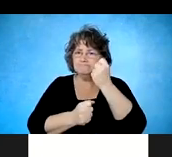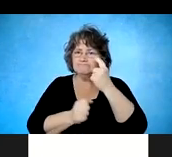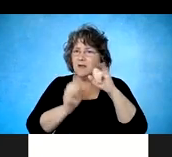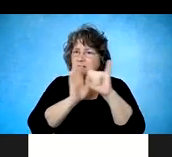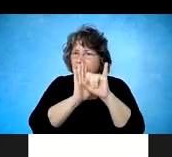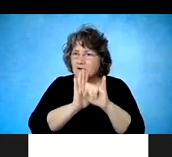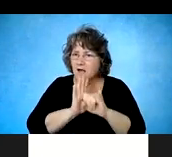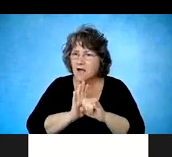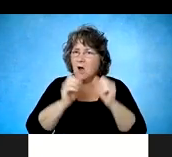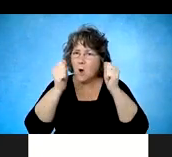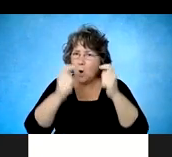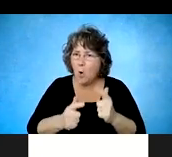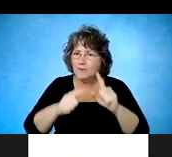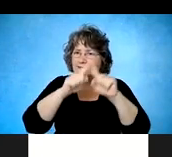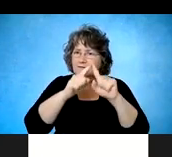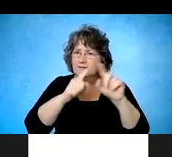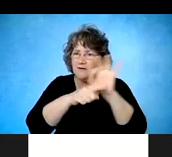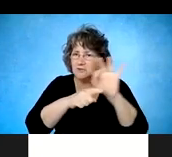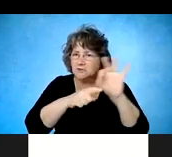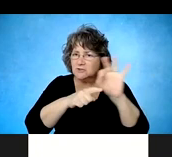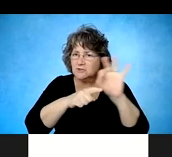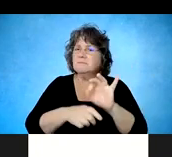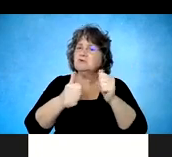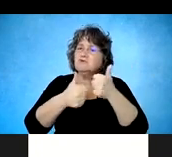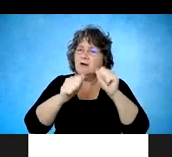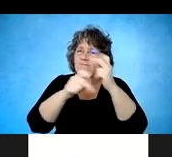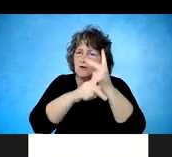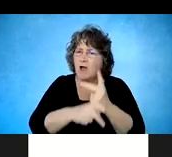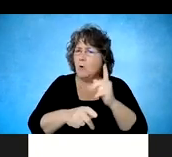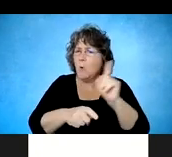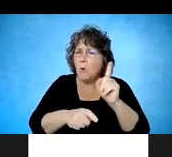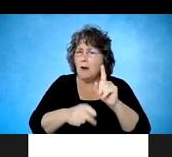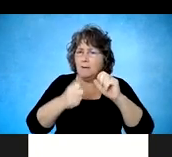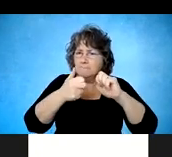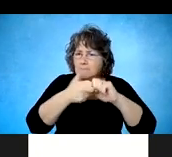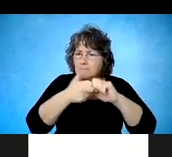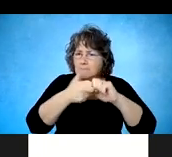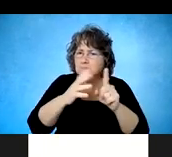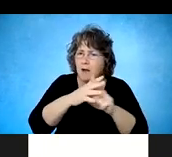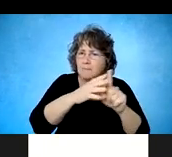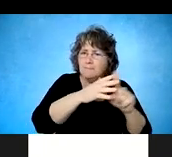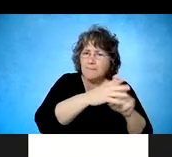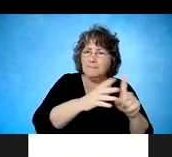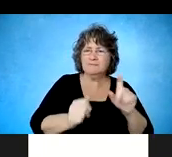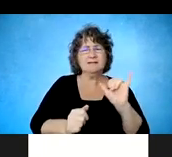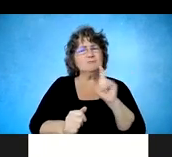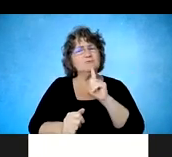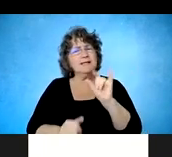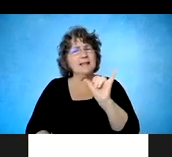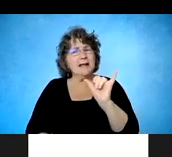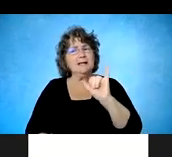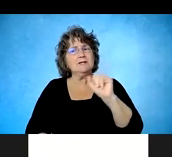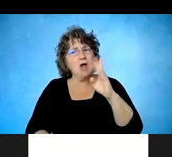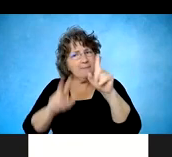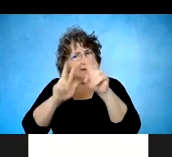perhaps what the potential barrier might be. It's kind of like an informal job analysis. And we look through each job description